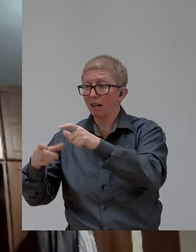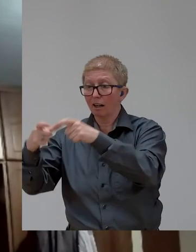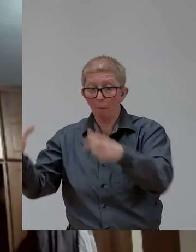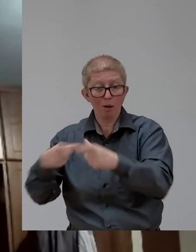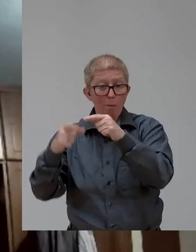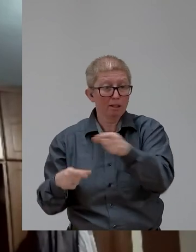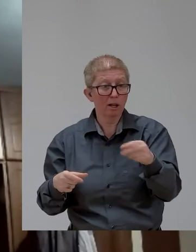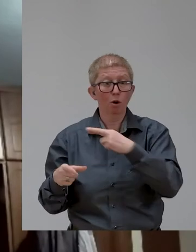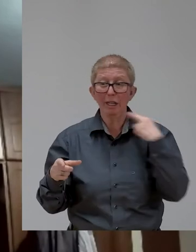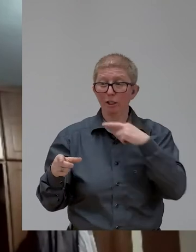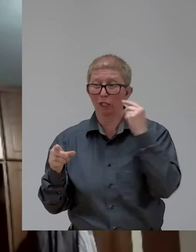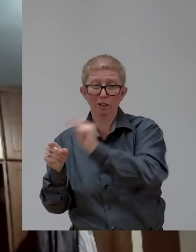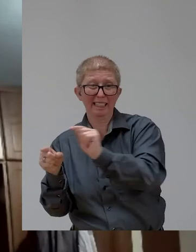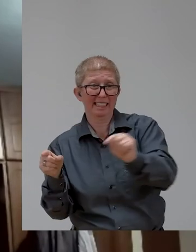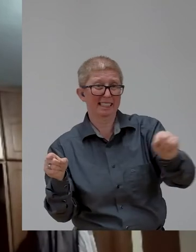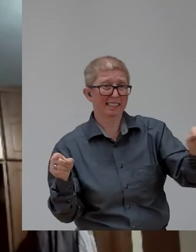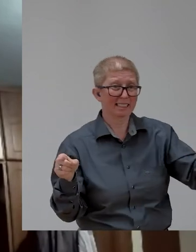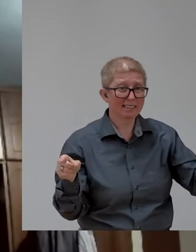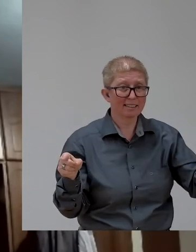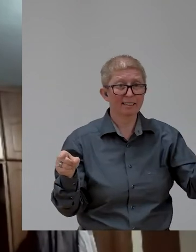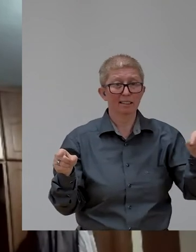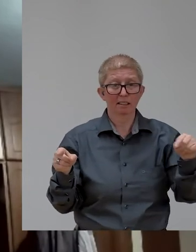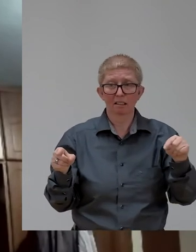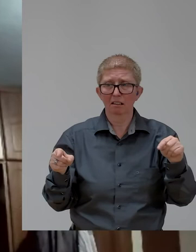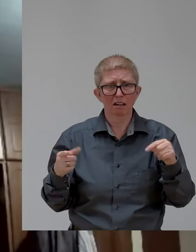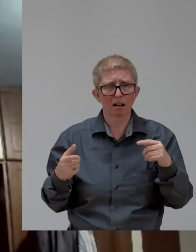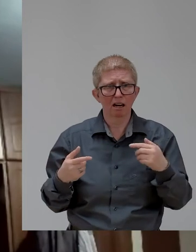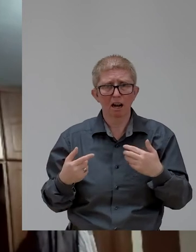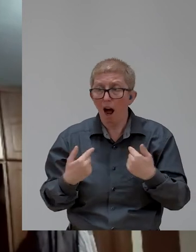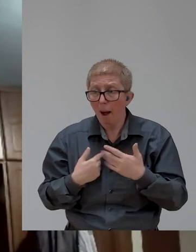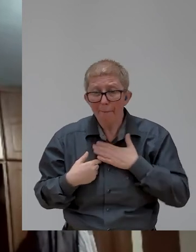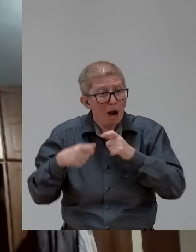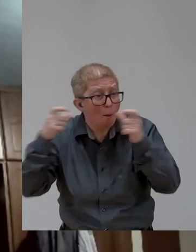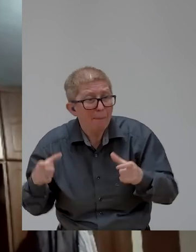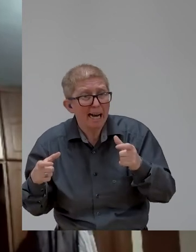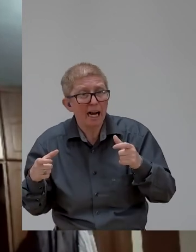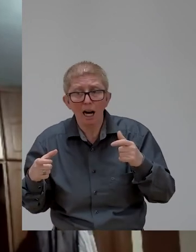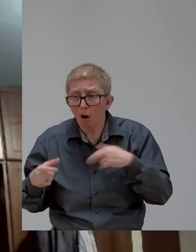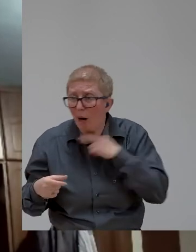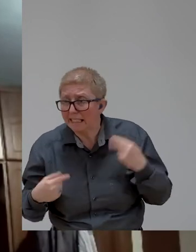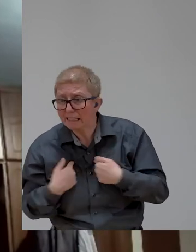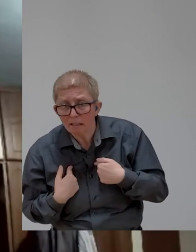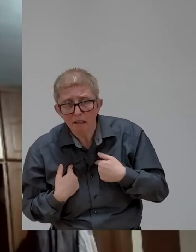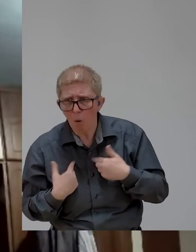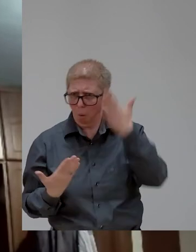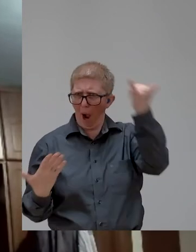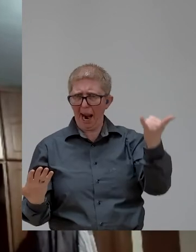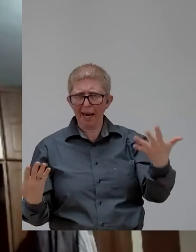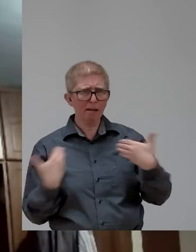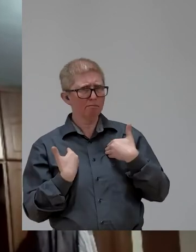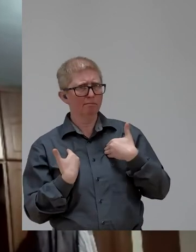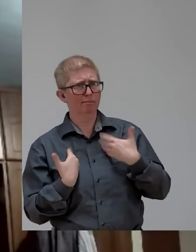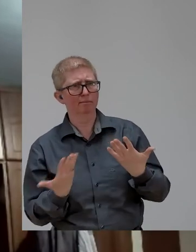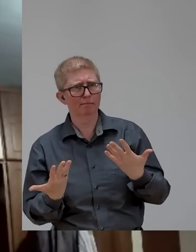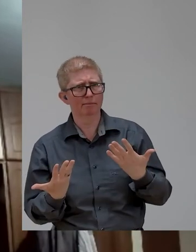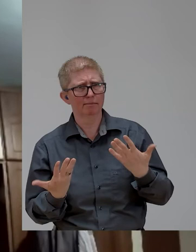open their ears. I don't think we use the word disability. She doesn't use the word disability and neither I. I don't tell people of your